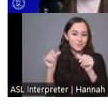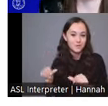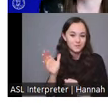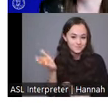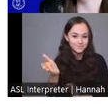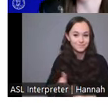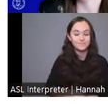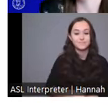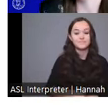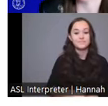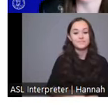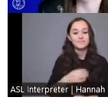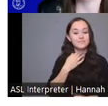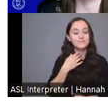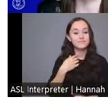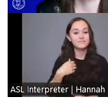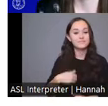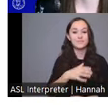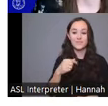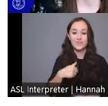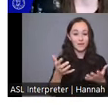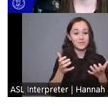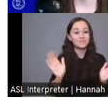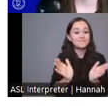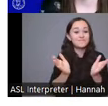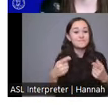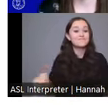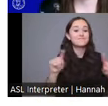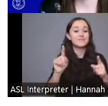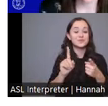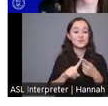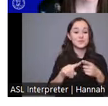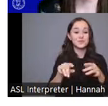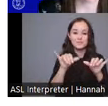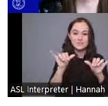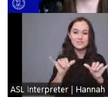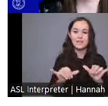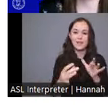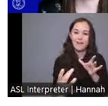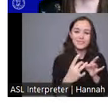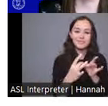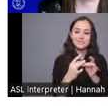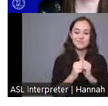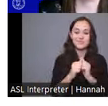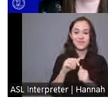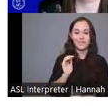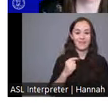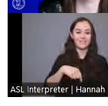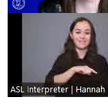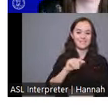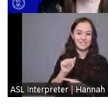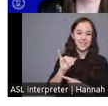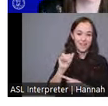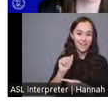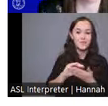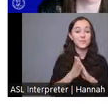yeah, I want to encourage all of you to stay connected with AIA, become a member, support